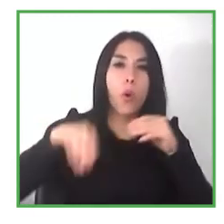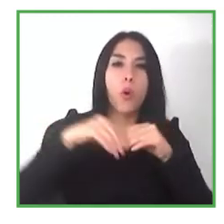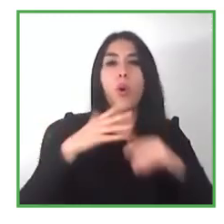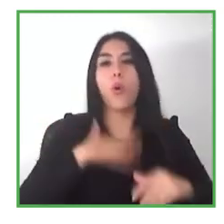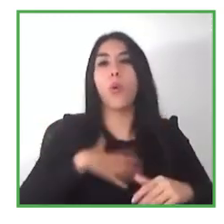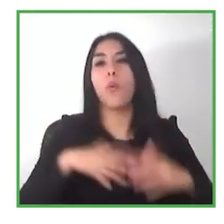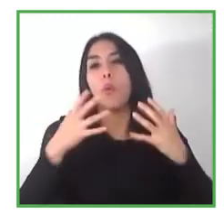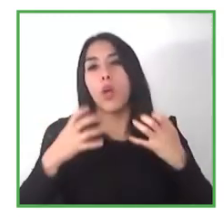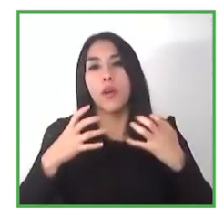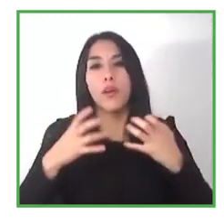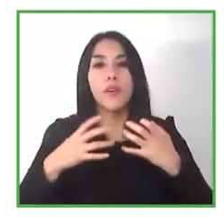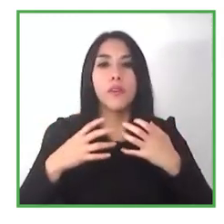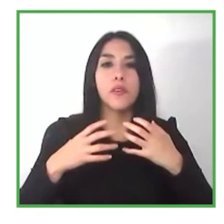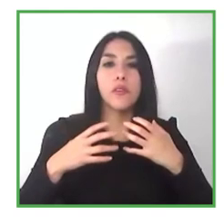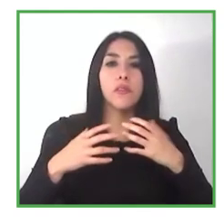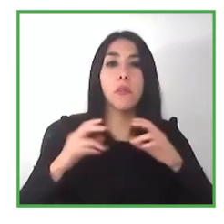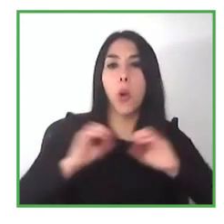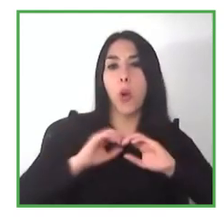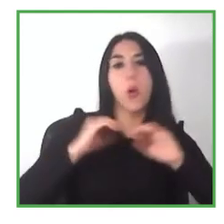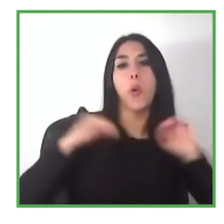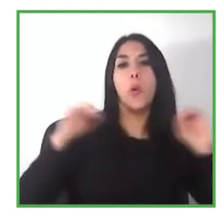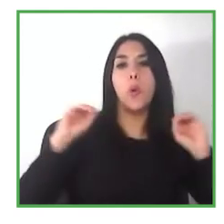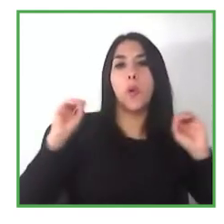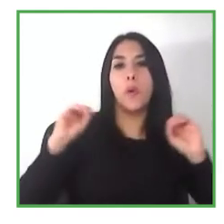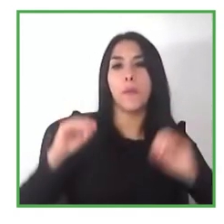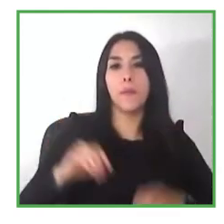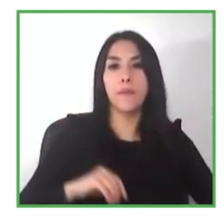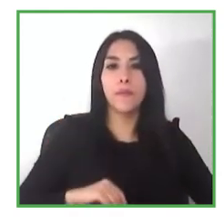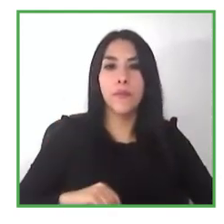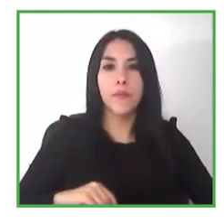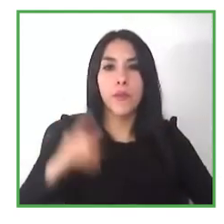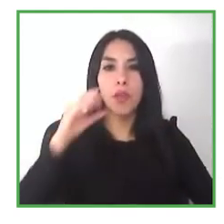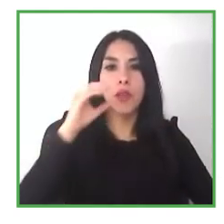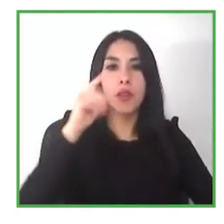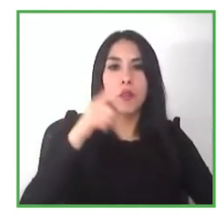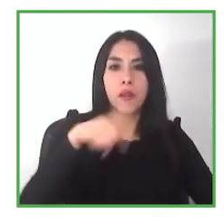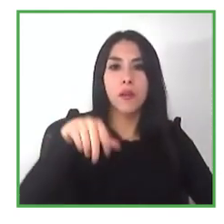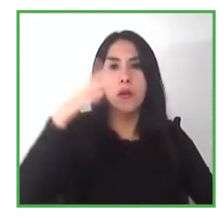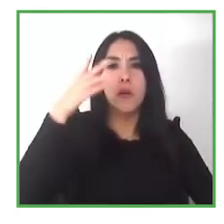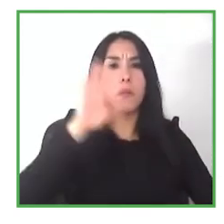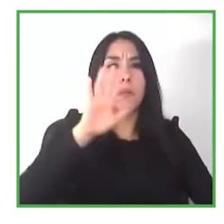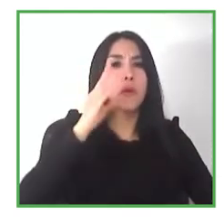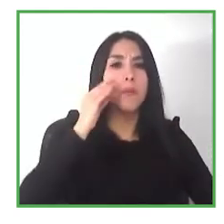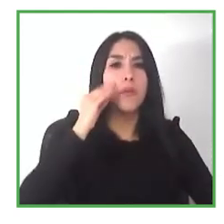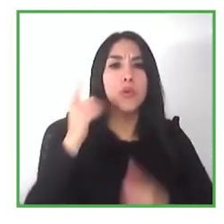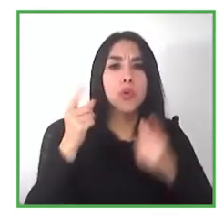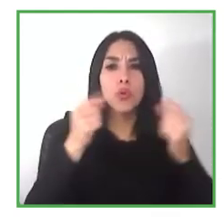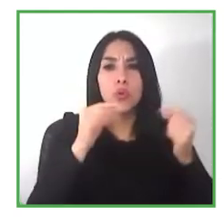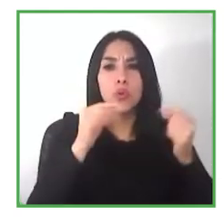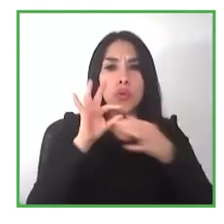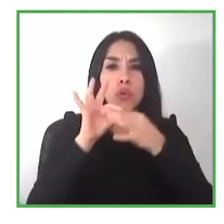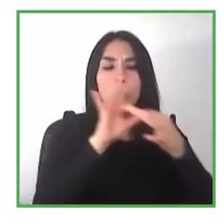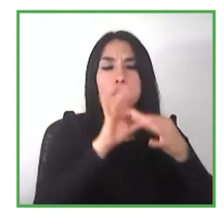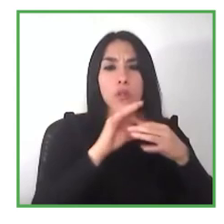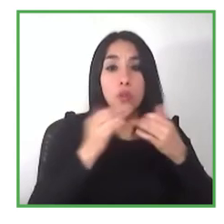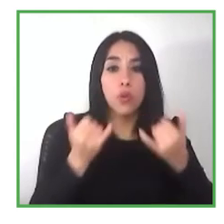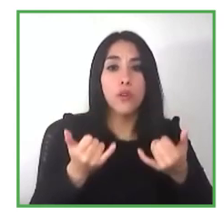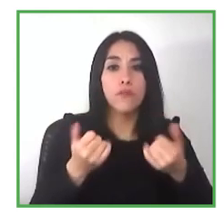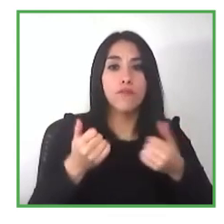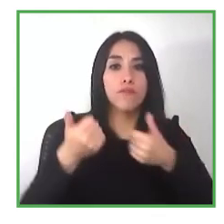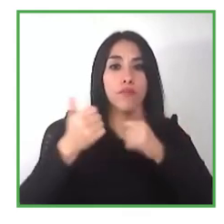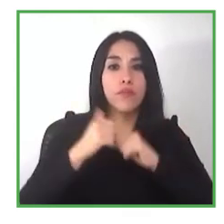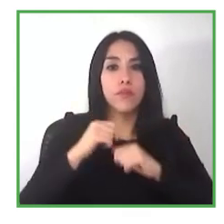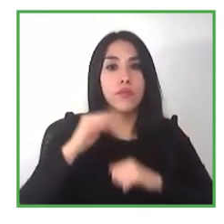um we would like to know about the crear unidos experience and uh what you have been doing in